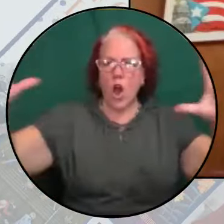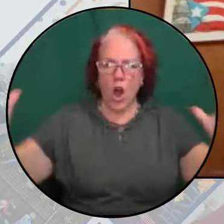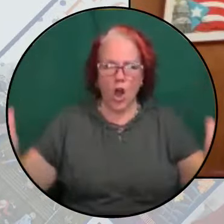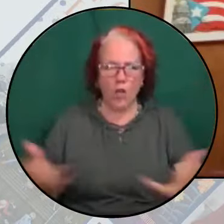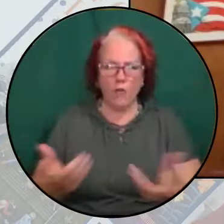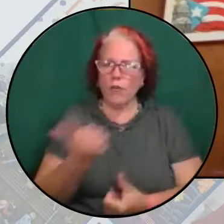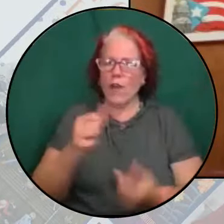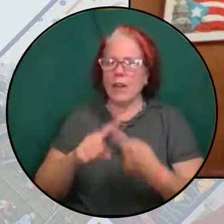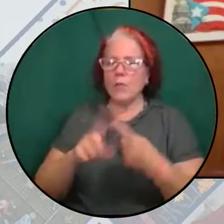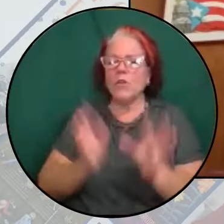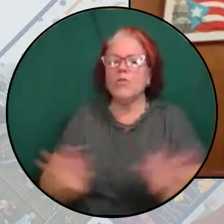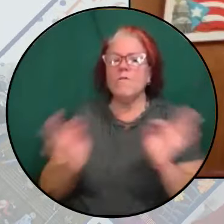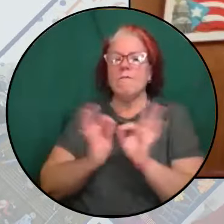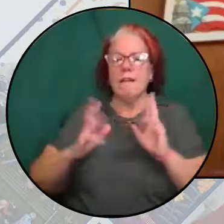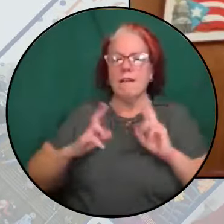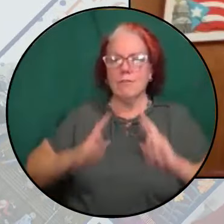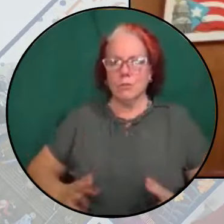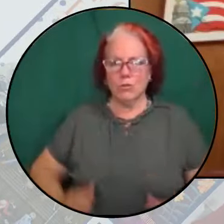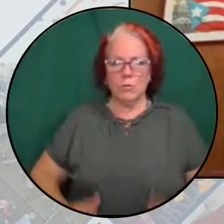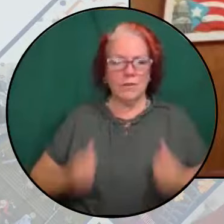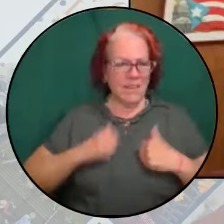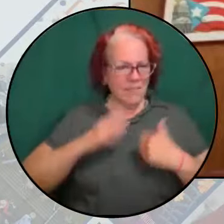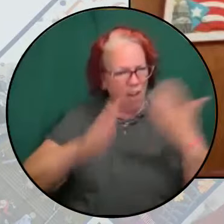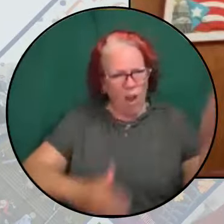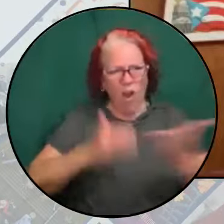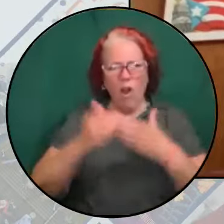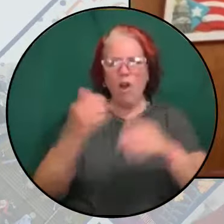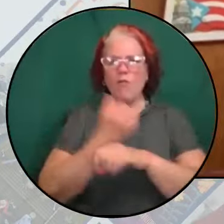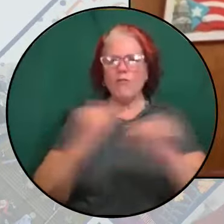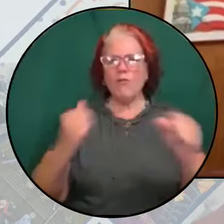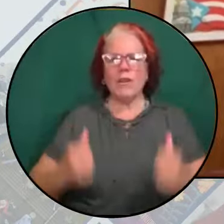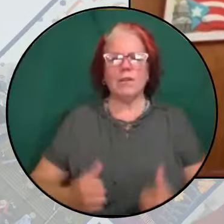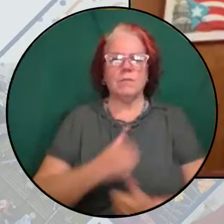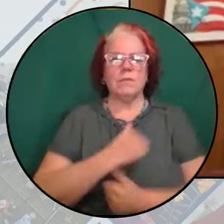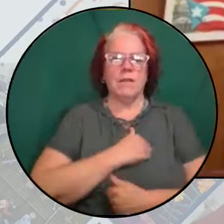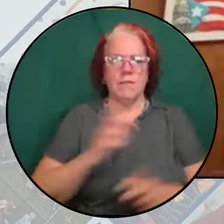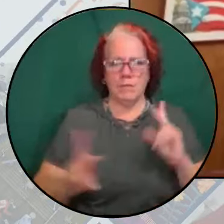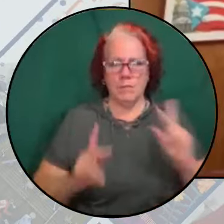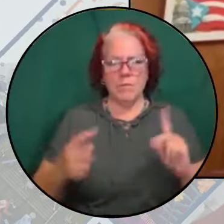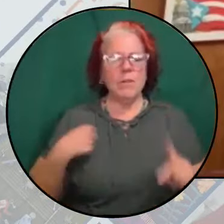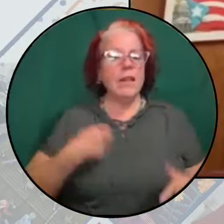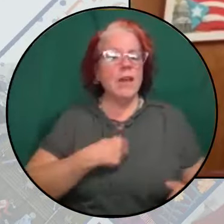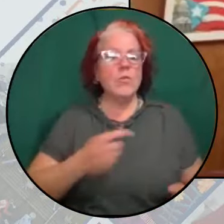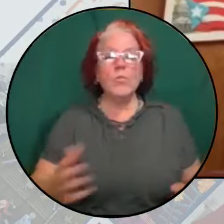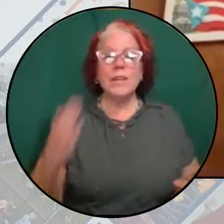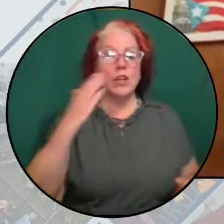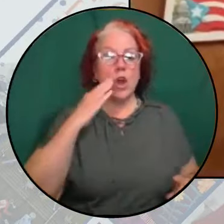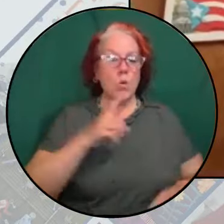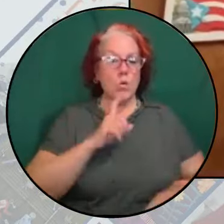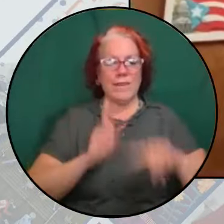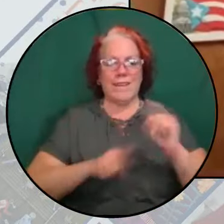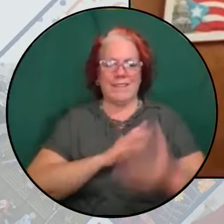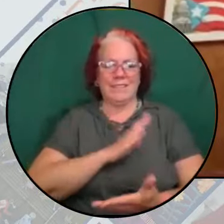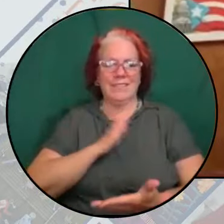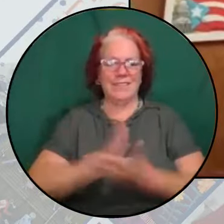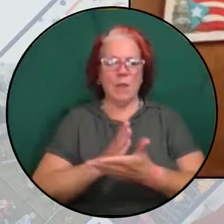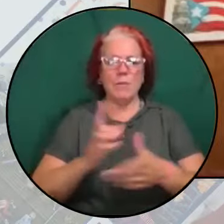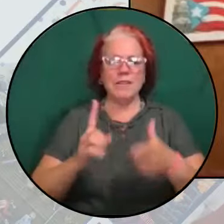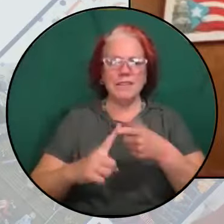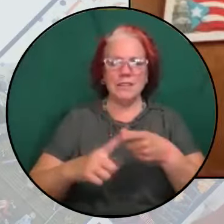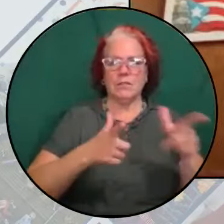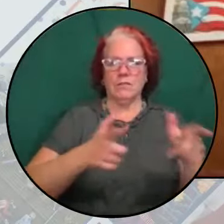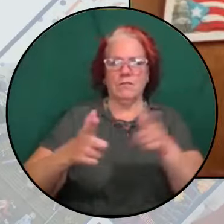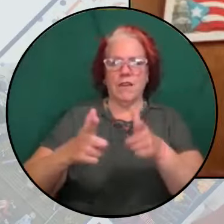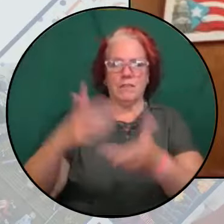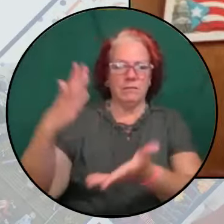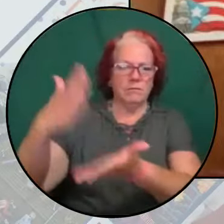values human life, by all freedom-loving people. And we know that we will not stop until there is a ceasefire.